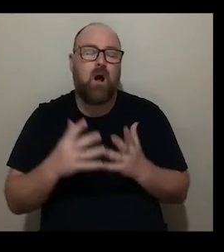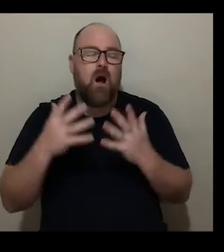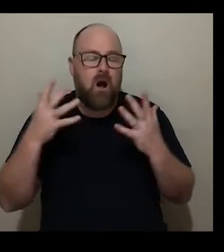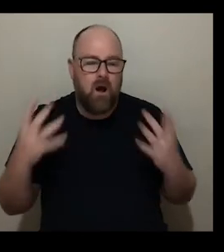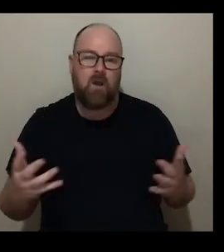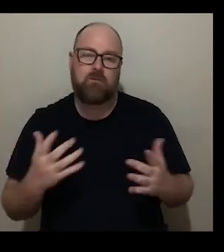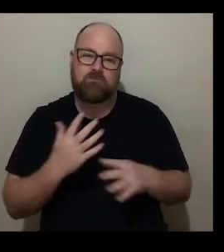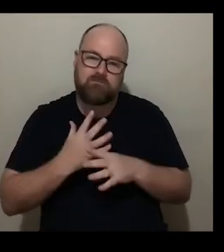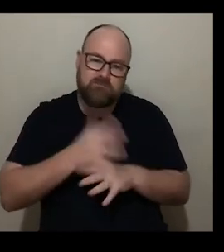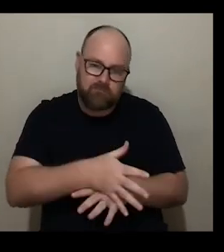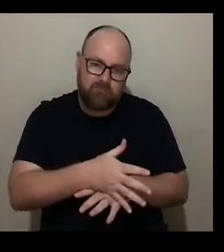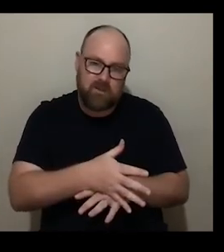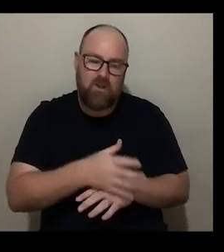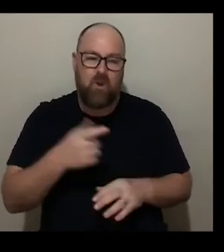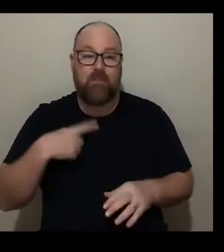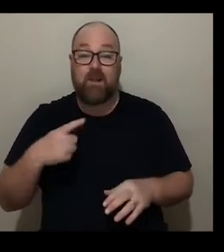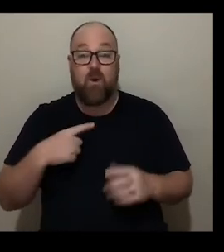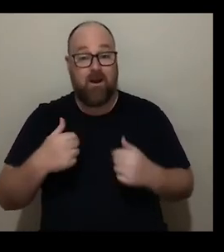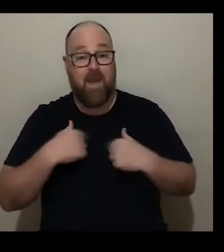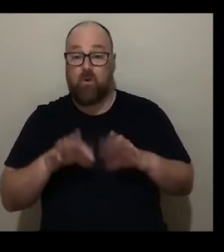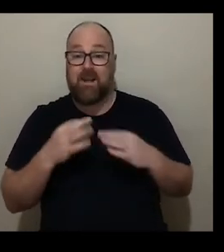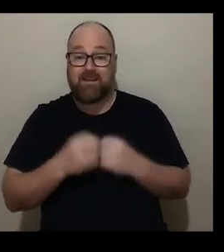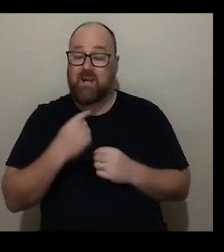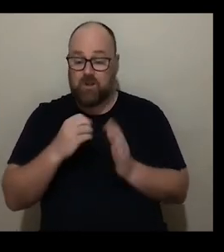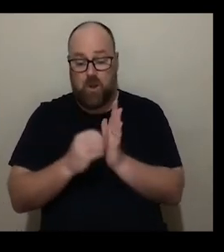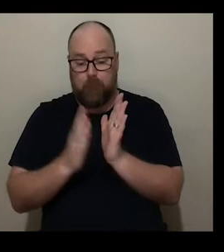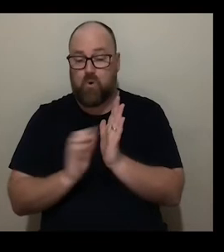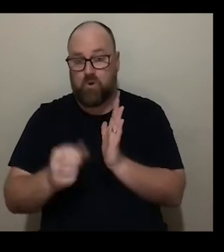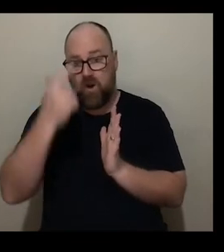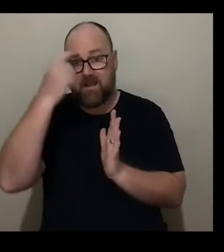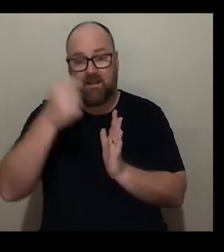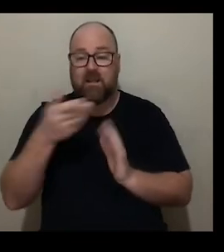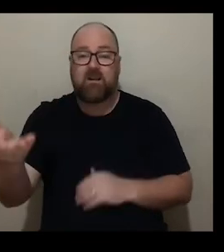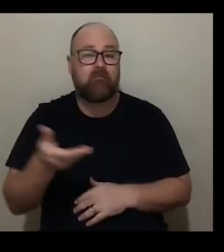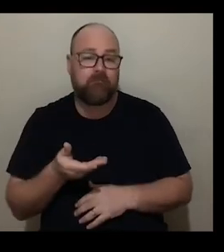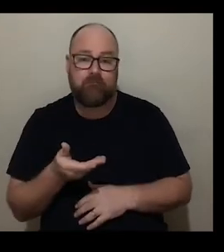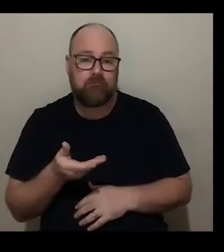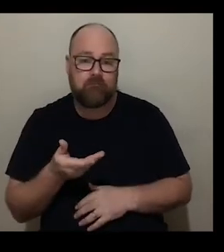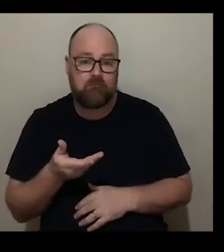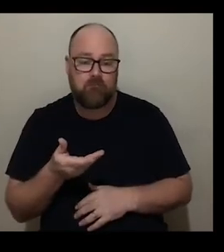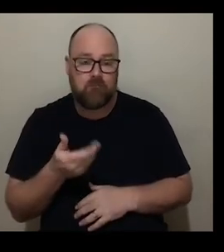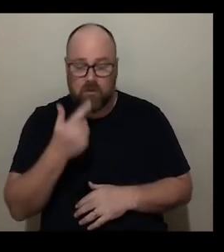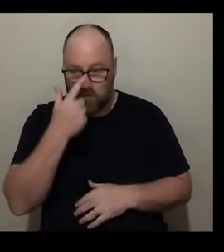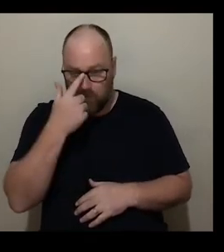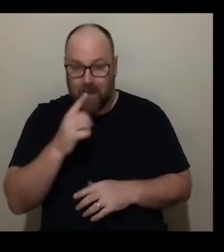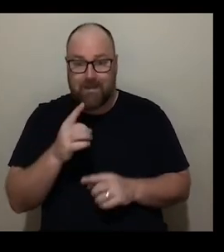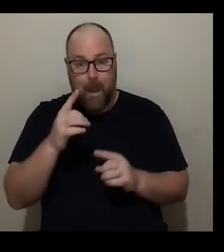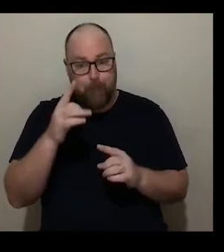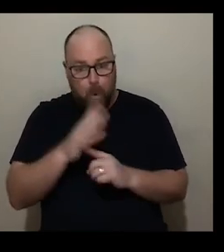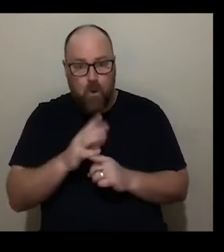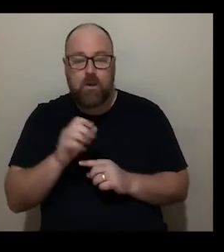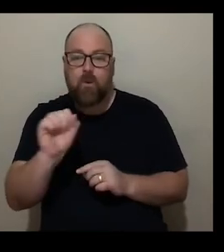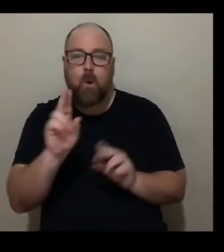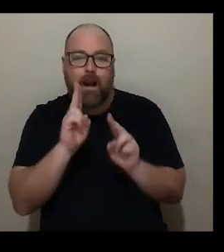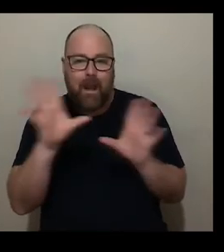applications and that is why unlimited has always said put your idea down and send it over to us in that first stage the important thing is the clarity of that idea